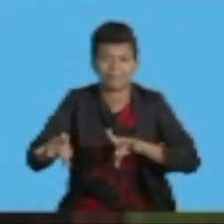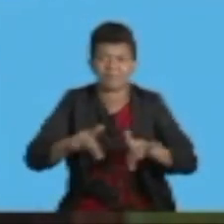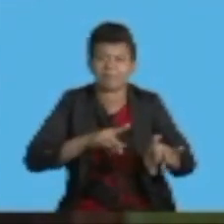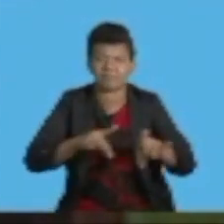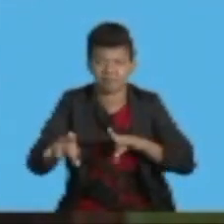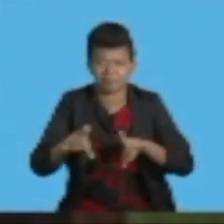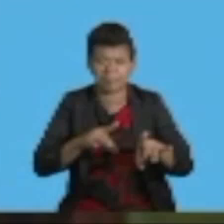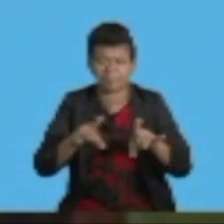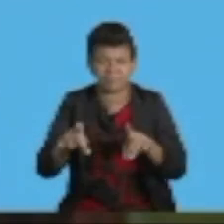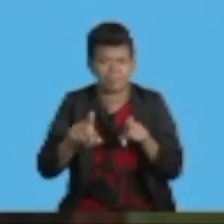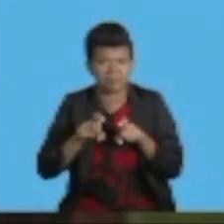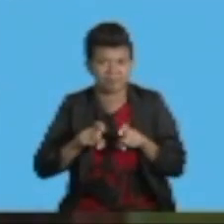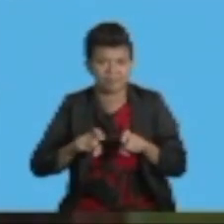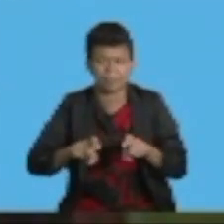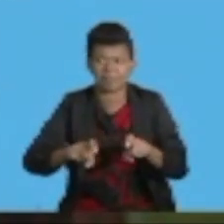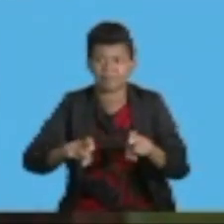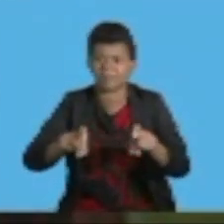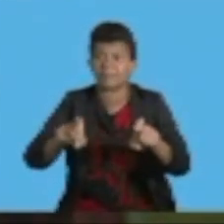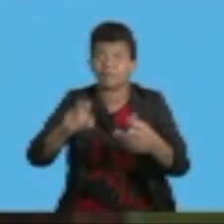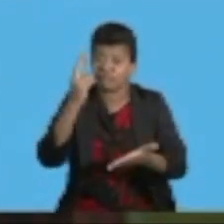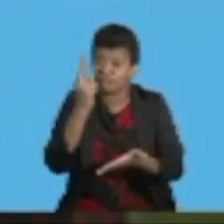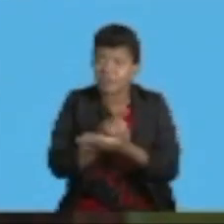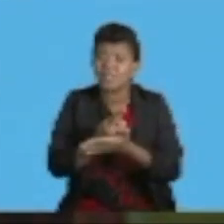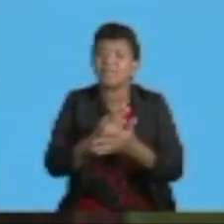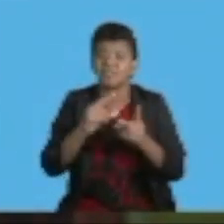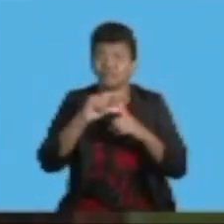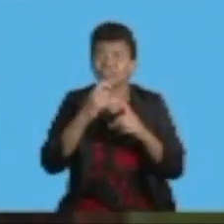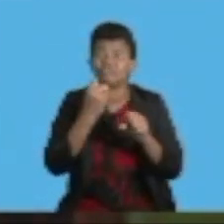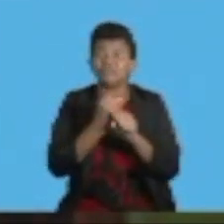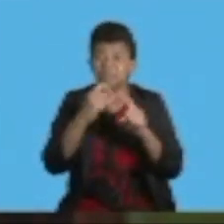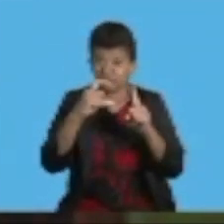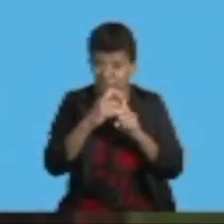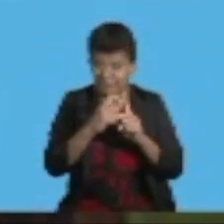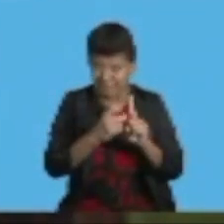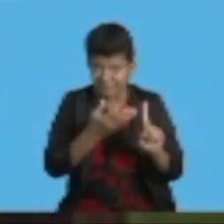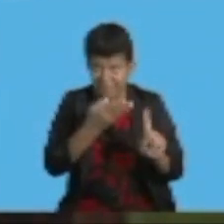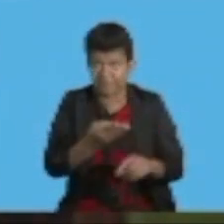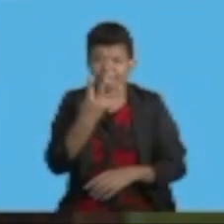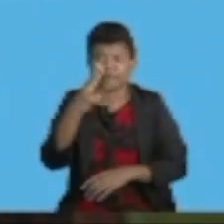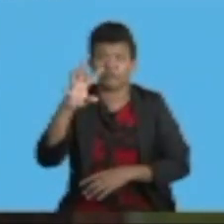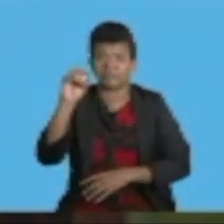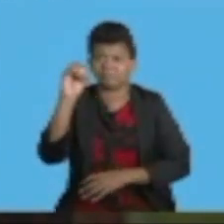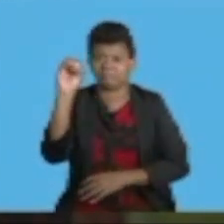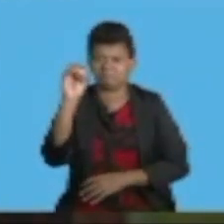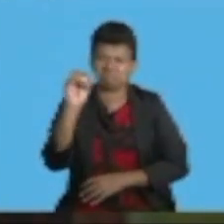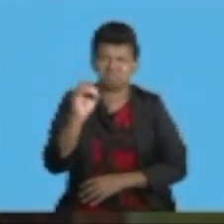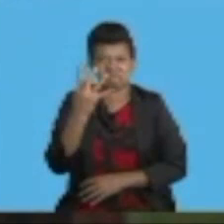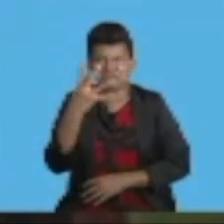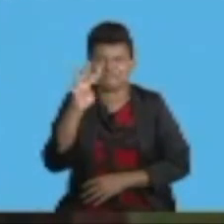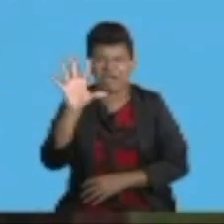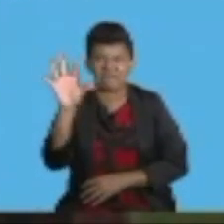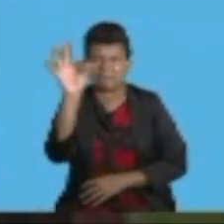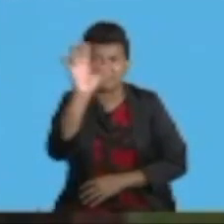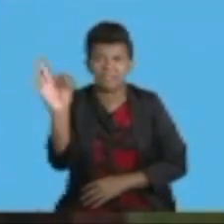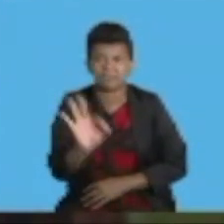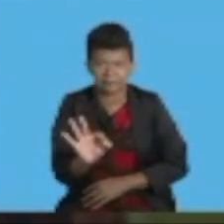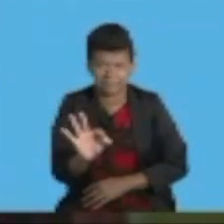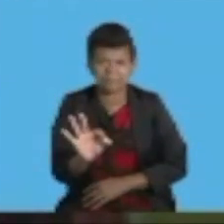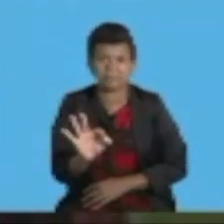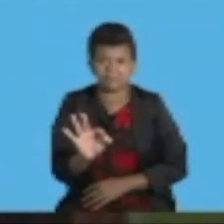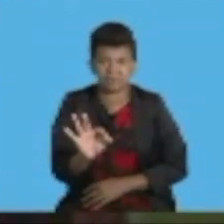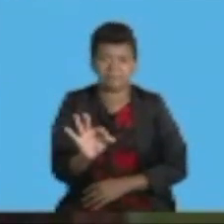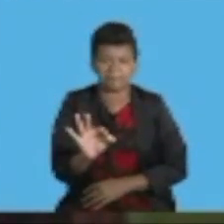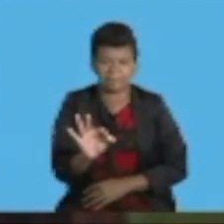real GDP growth rate at an average of 4% to 5% to maintain investment level